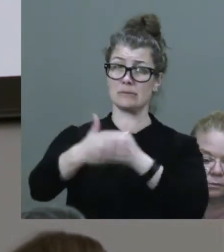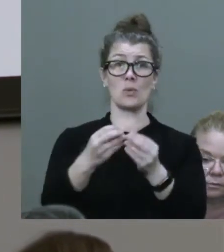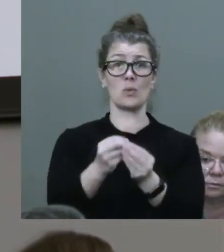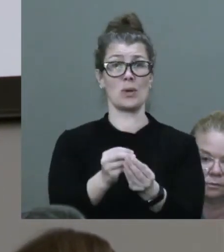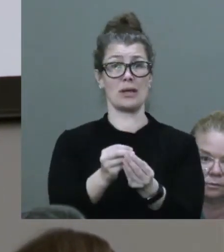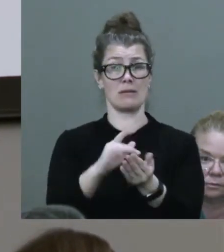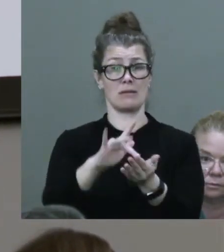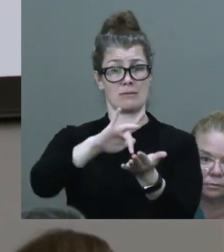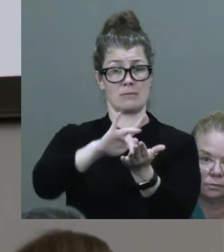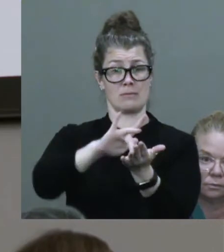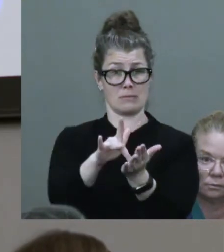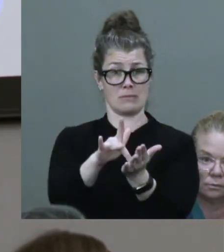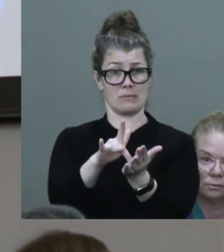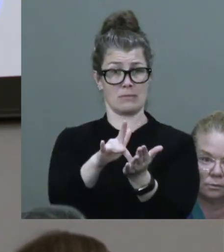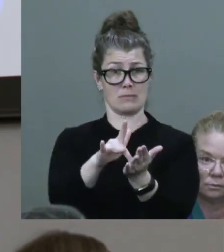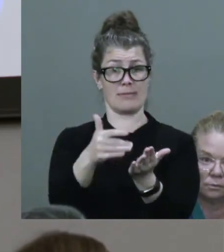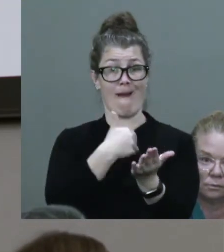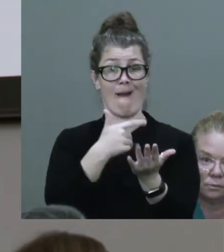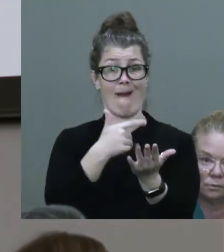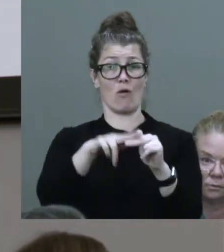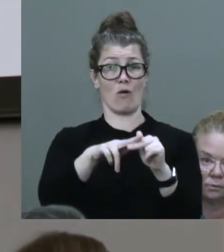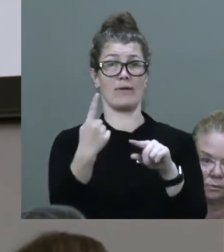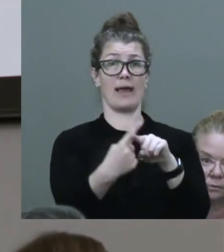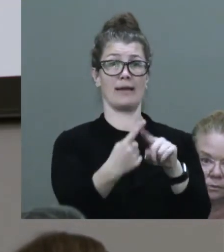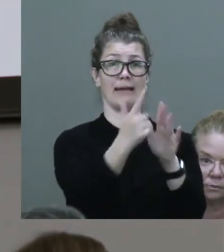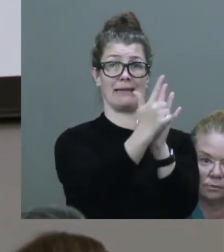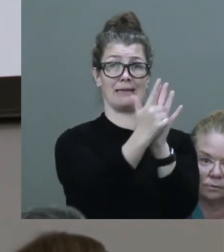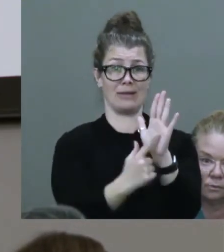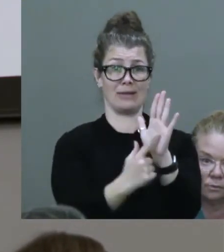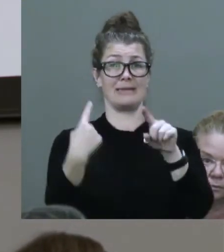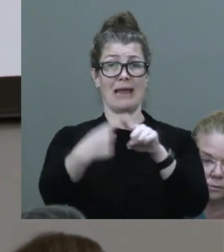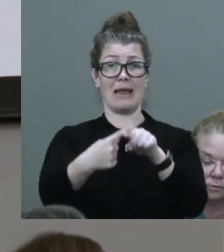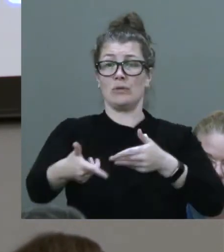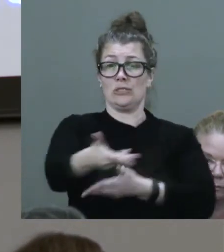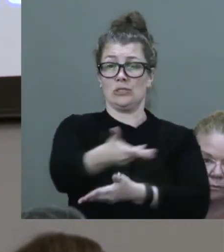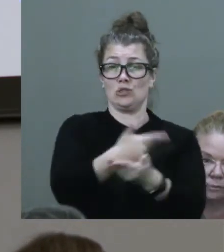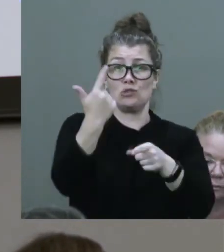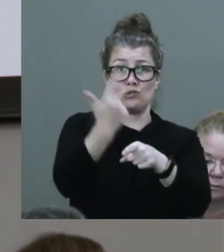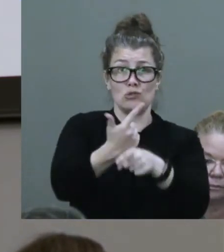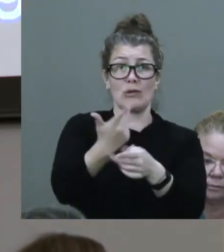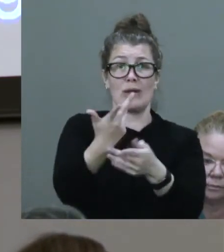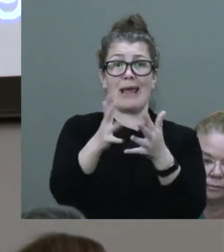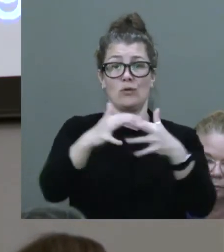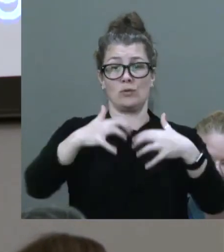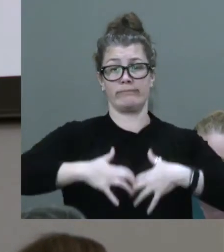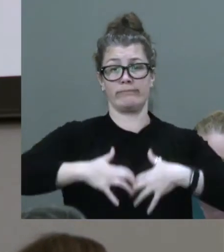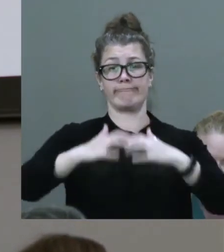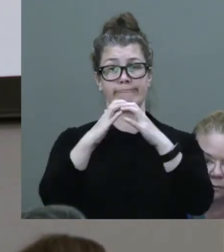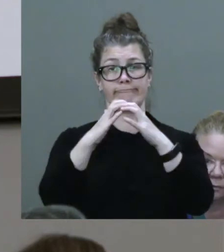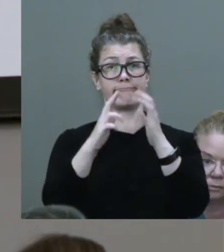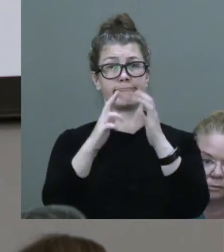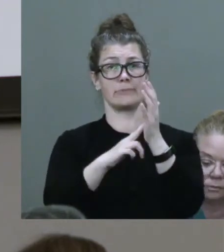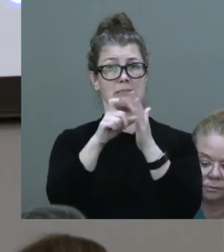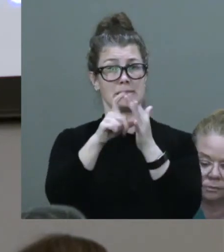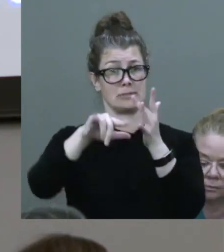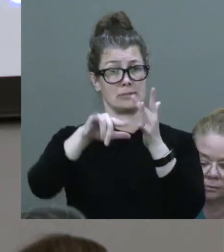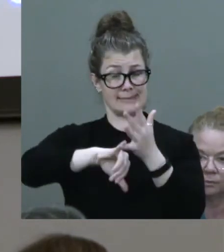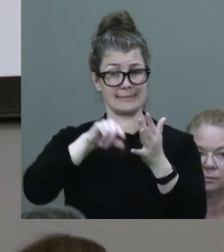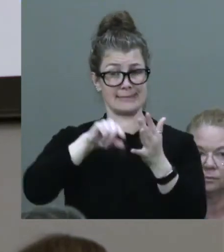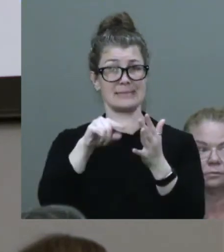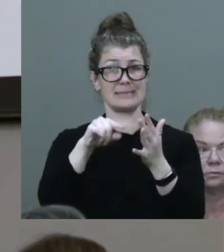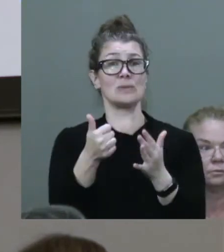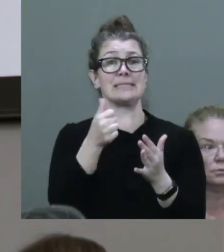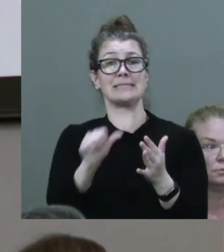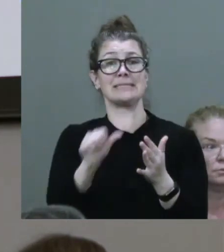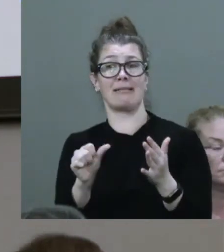its founding legislation, within the rhetoric used to bring it into being, there is still that check,